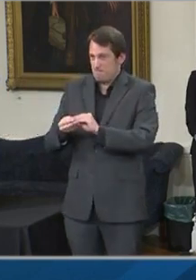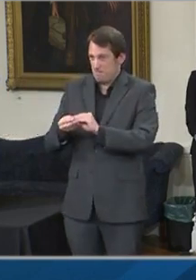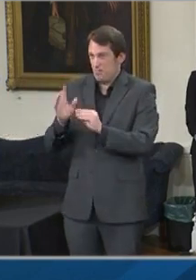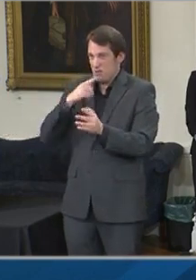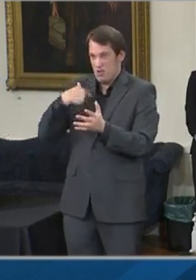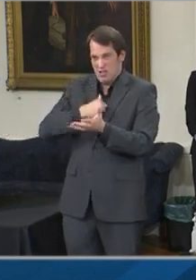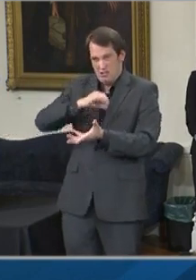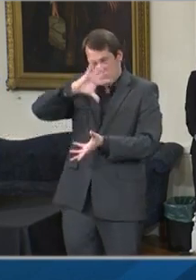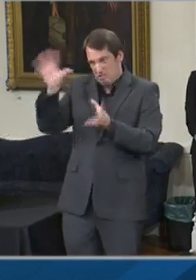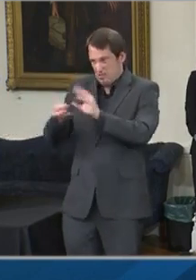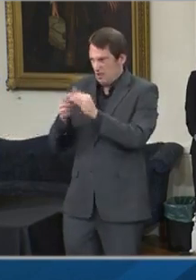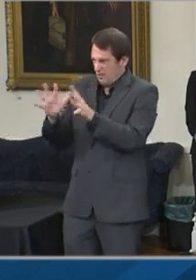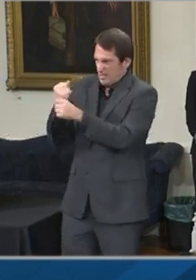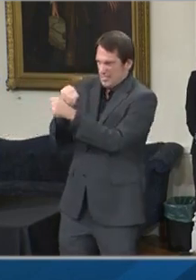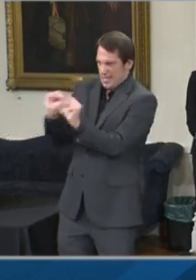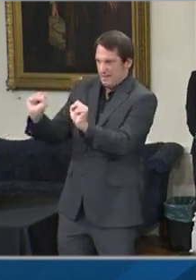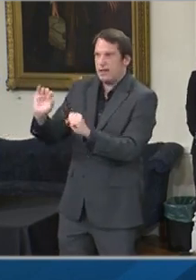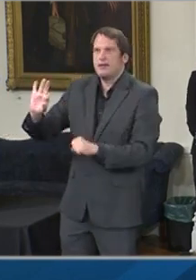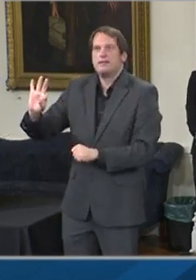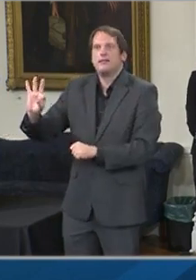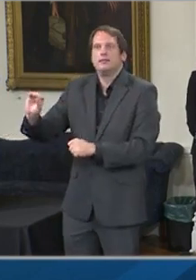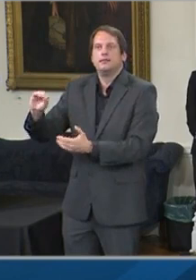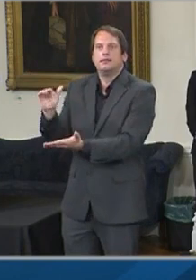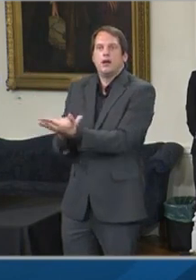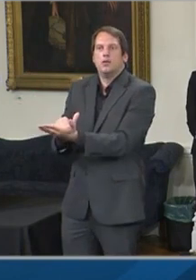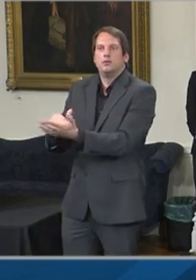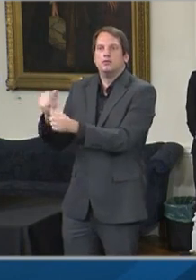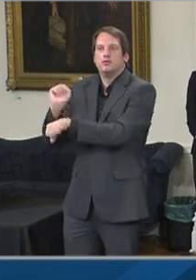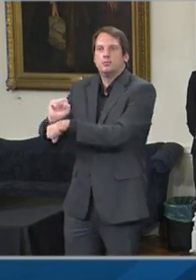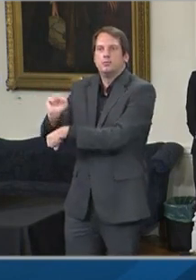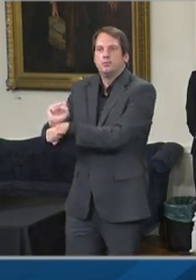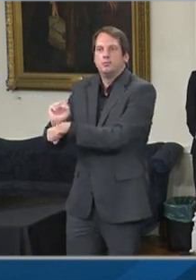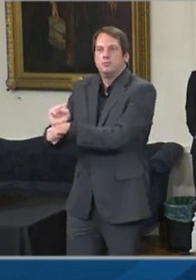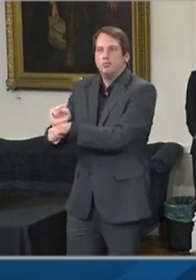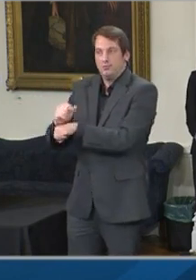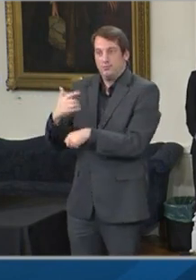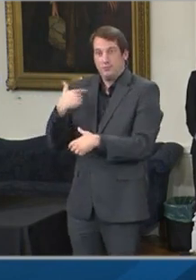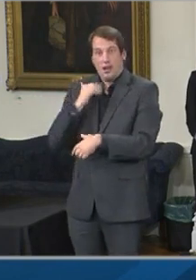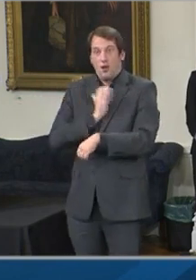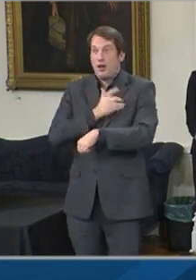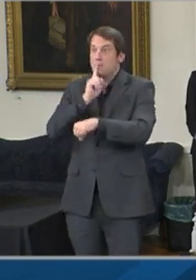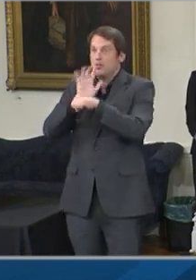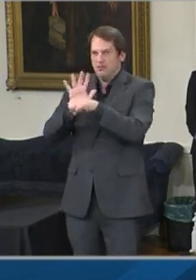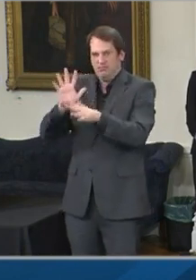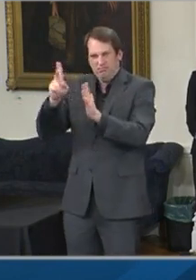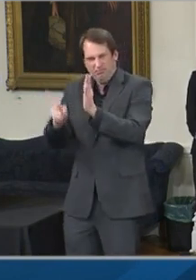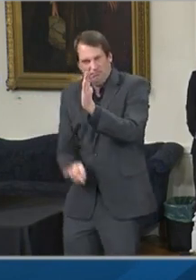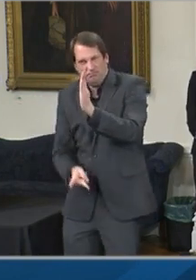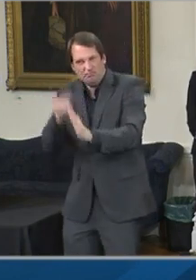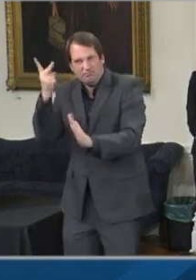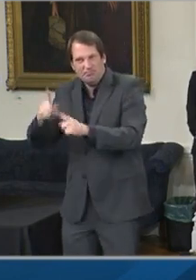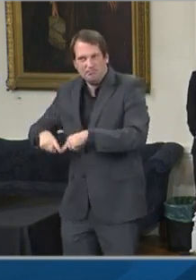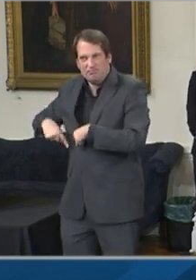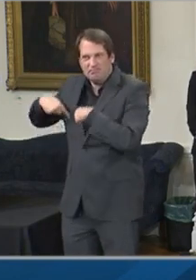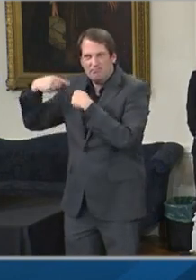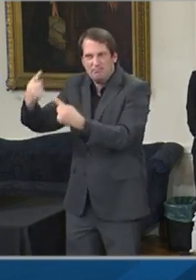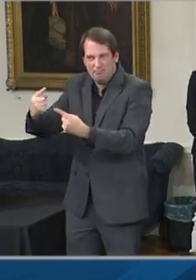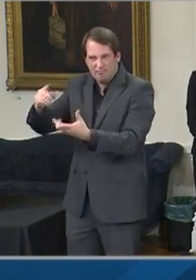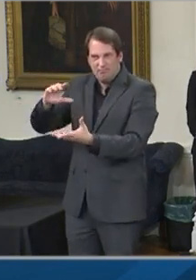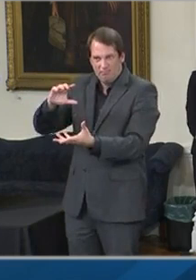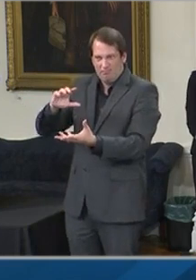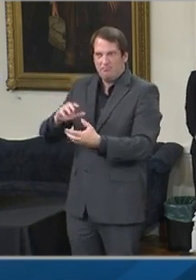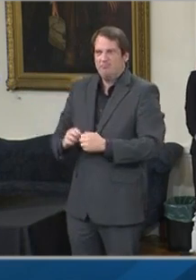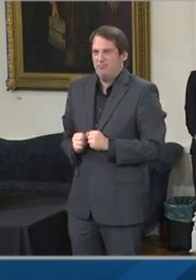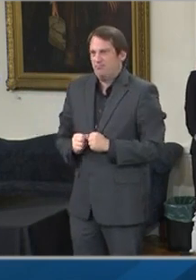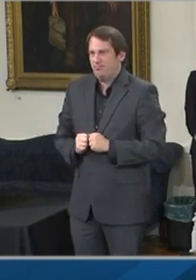doubling our previous commitment with an additional $5 million into MISBIDFA, the Maryland Small Business Development